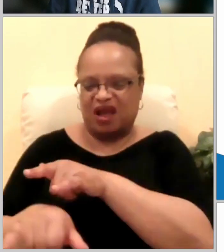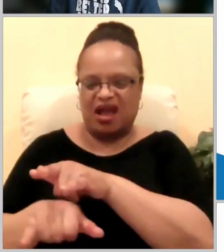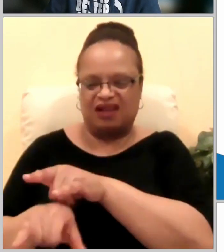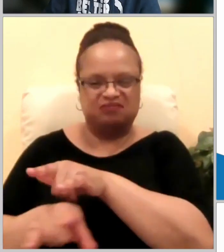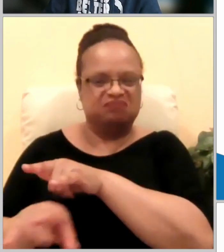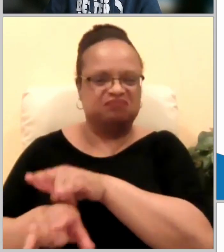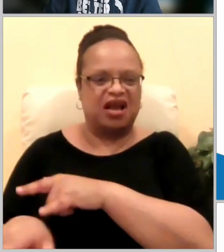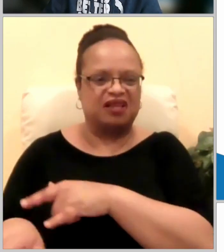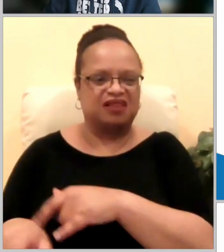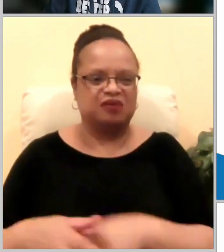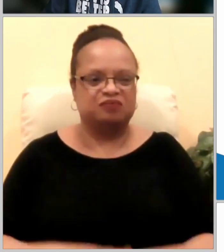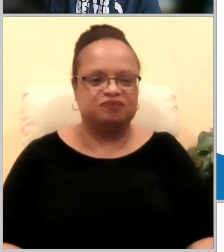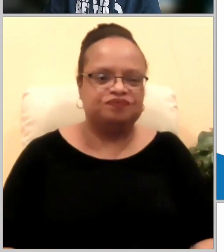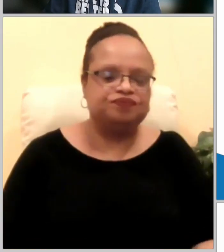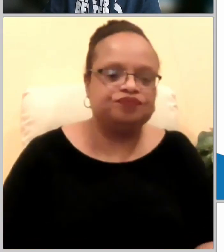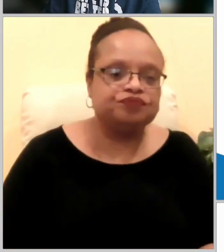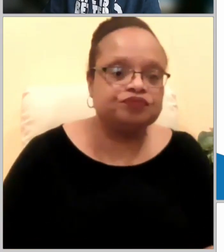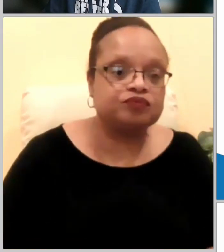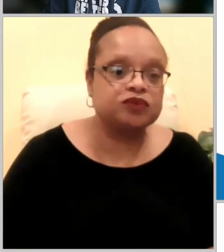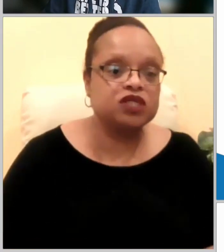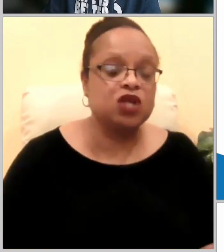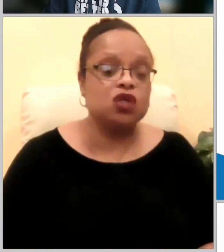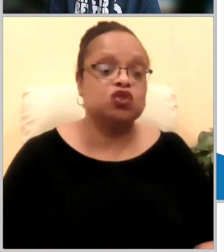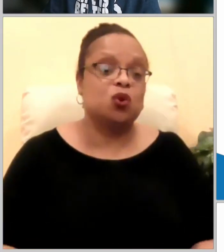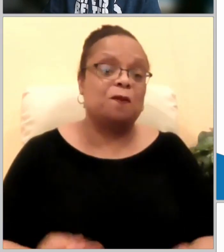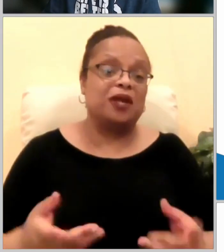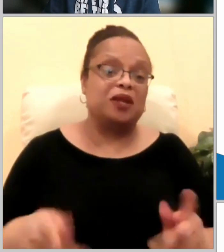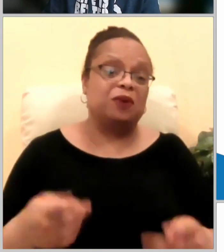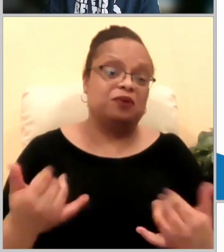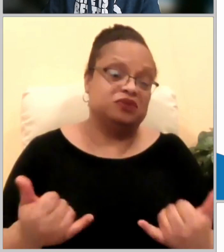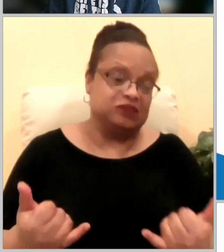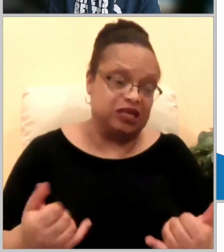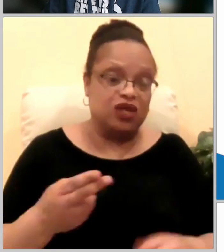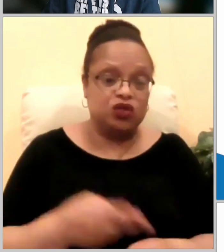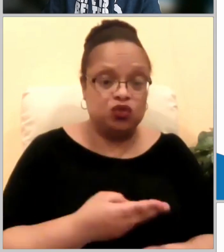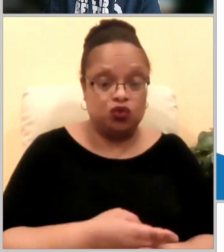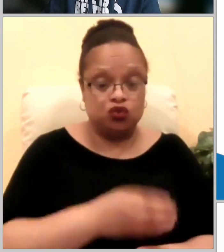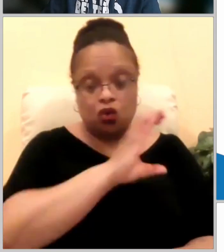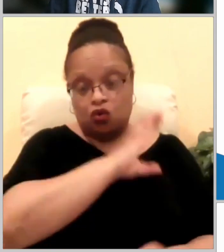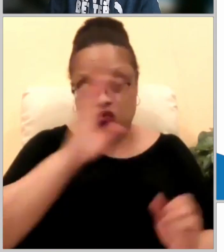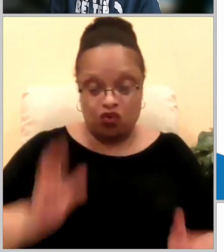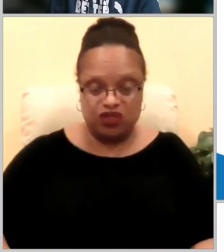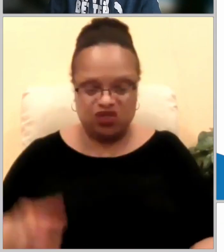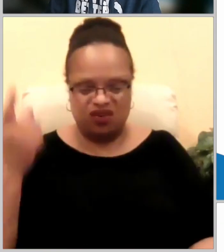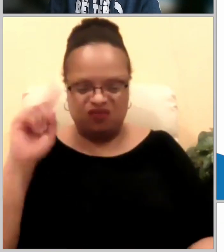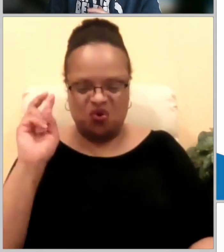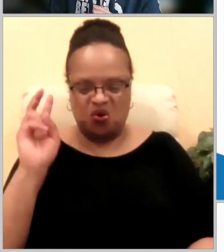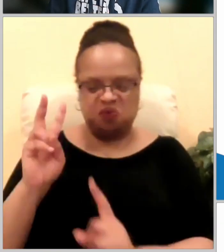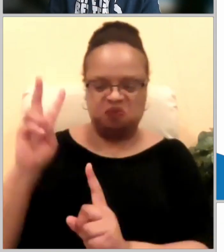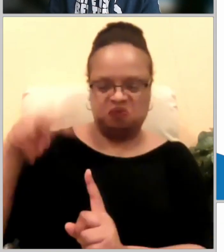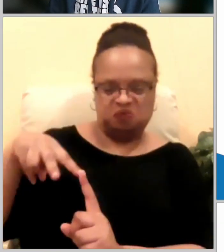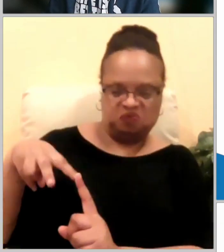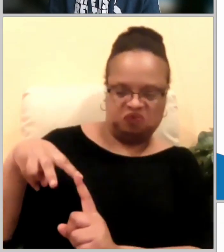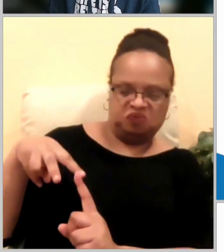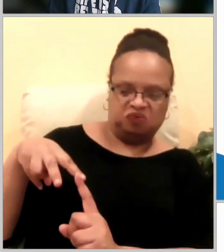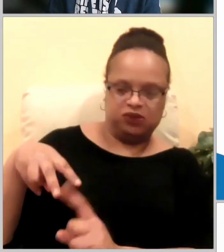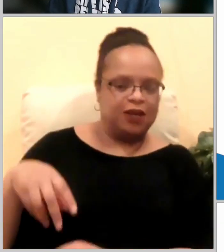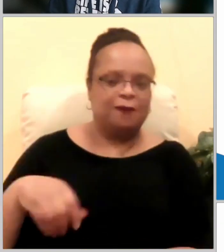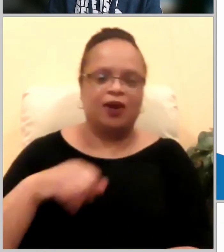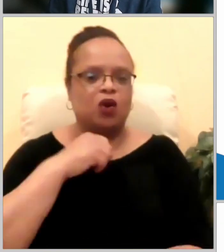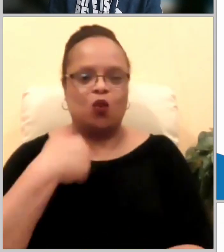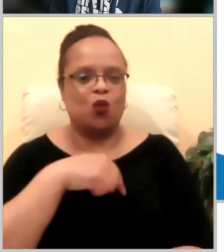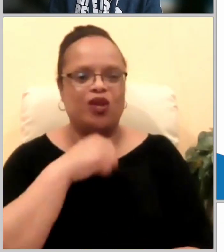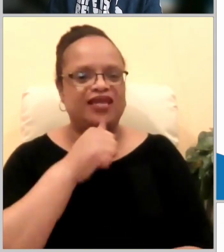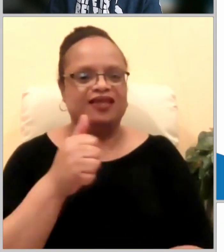right you know many will use the word christian in a derogatory way so you know let us not be ever ashamed to